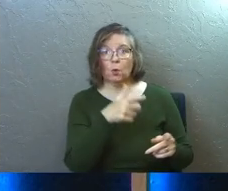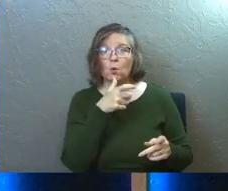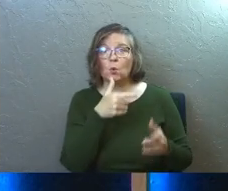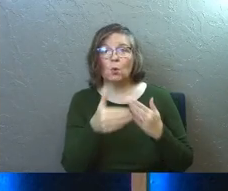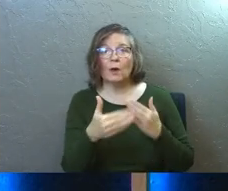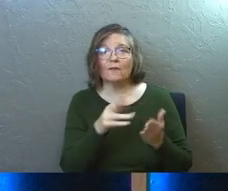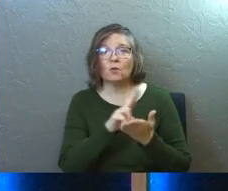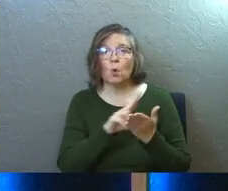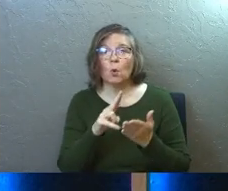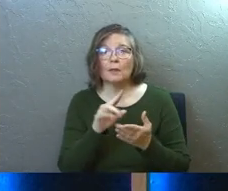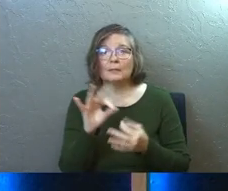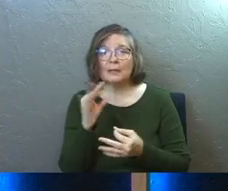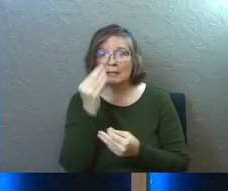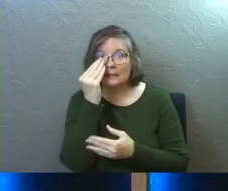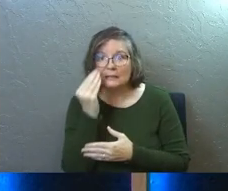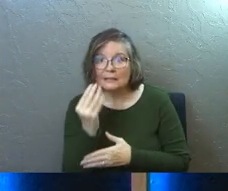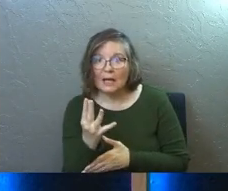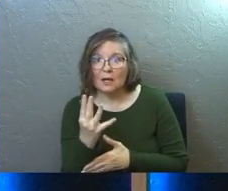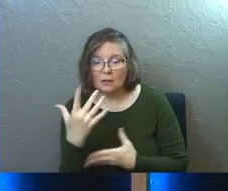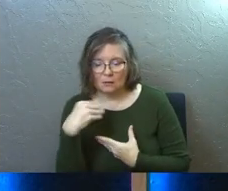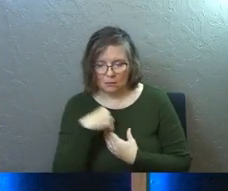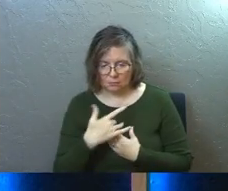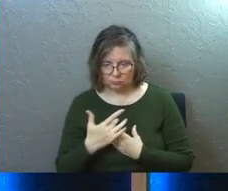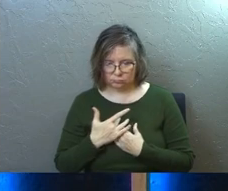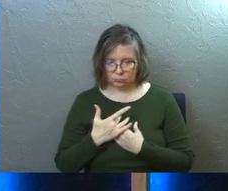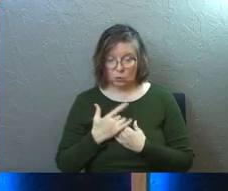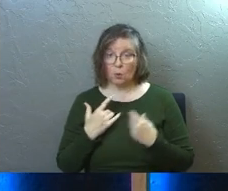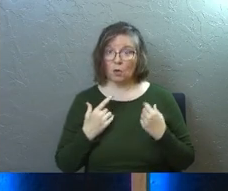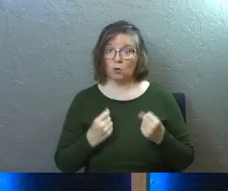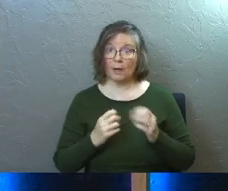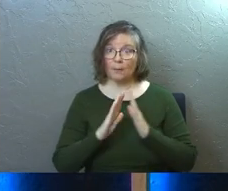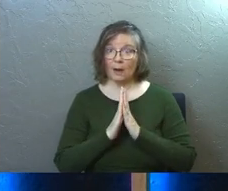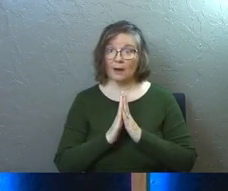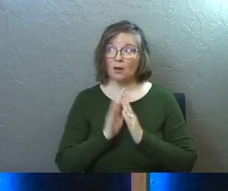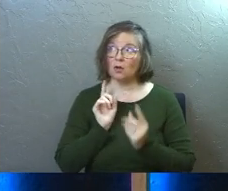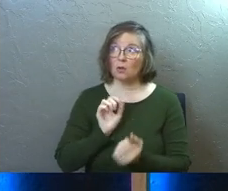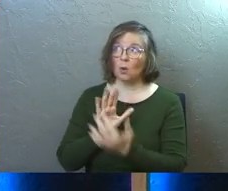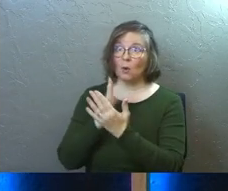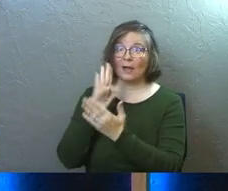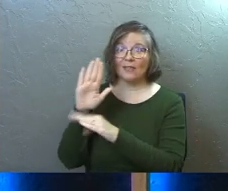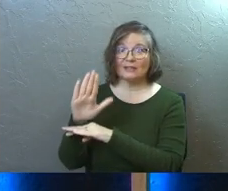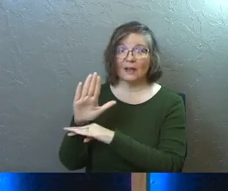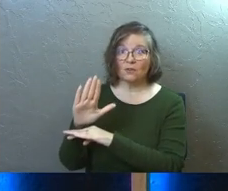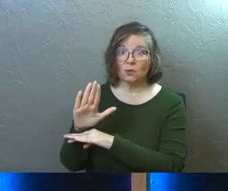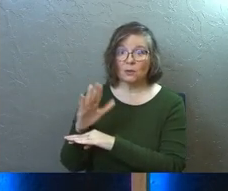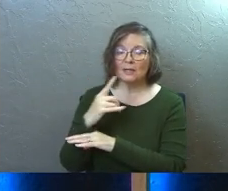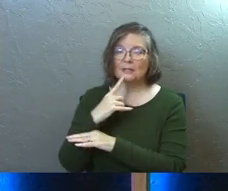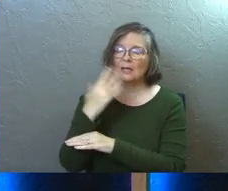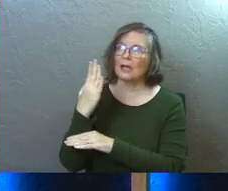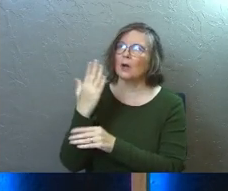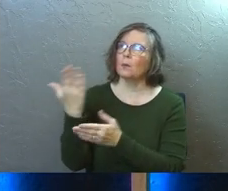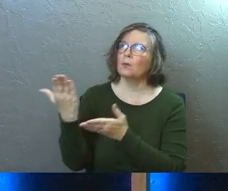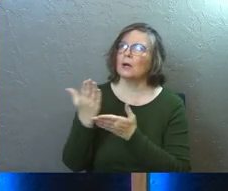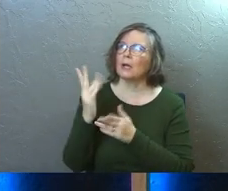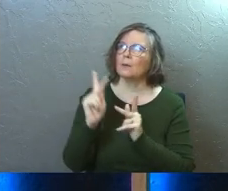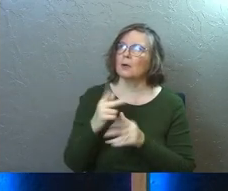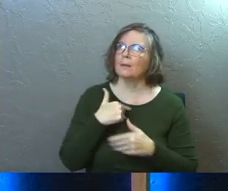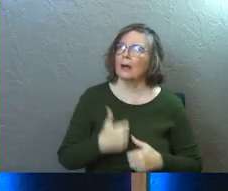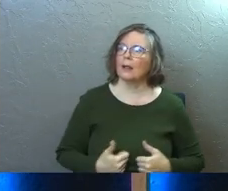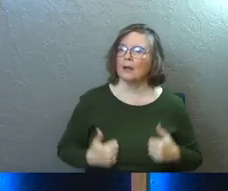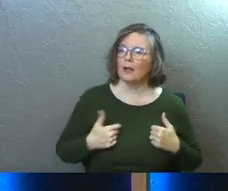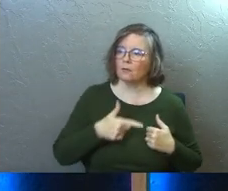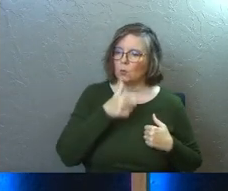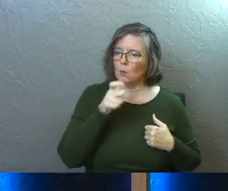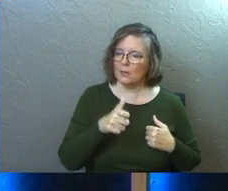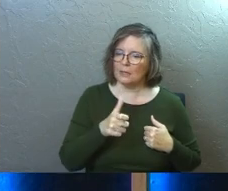Whoever the Holy Spirit tells you to serve. You want a courageous prayer? Go to God this afternoon and say, God, would you bring somebody into my